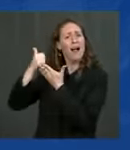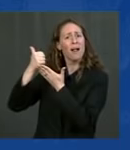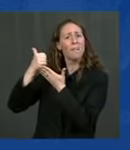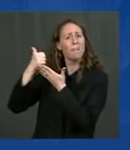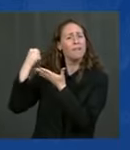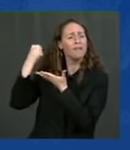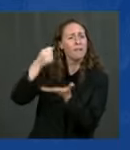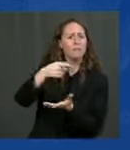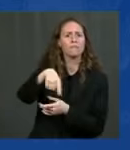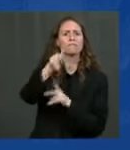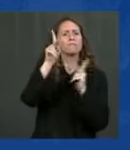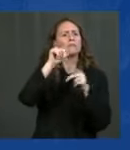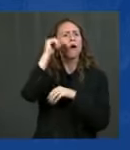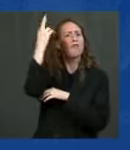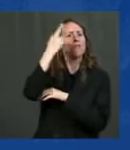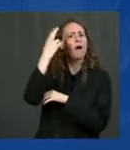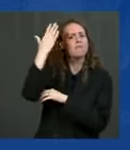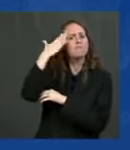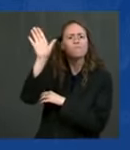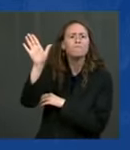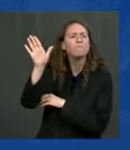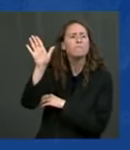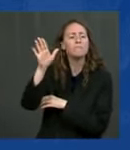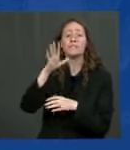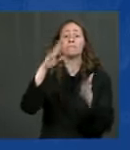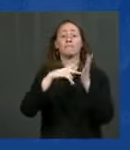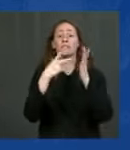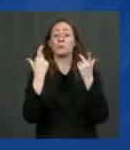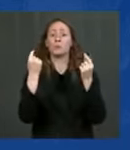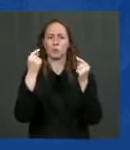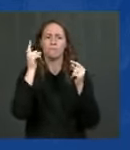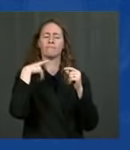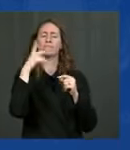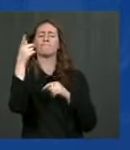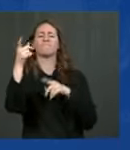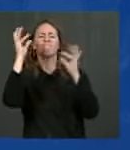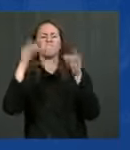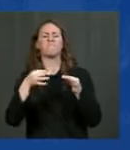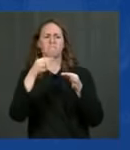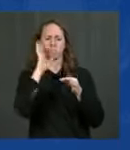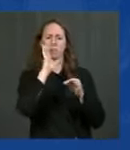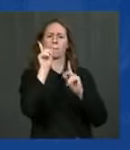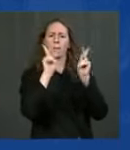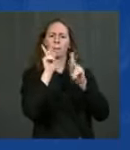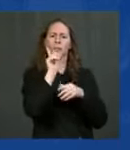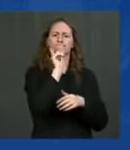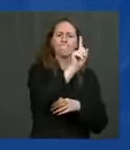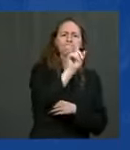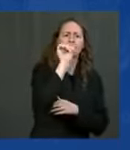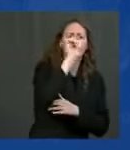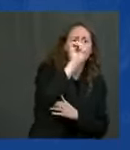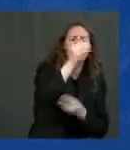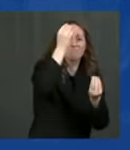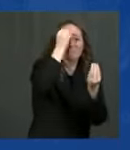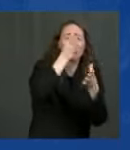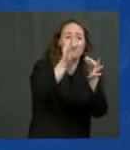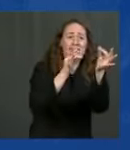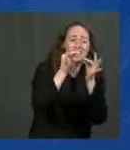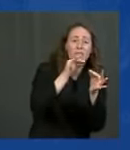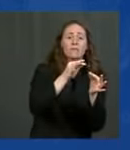we have someone coming through here going door-to-door letting people know what's available to them right now because they